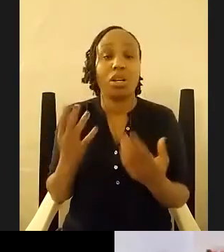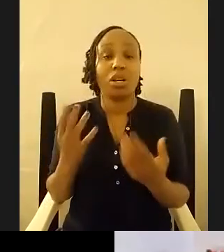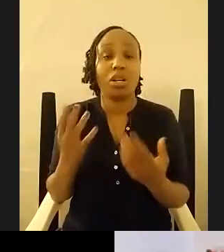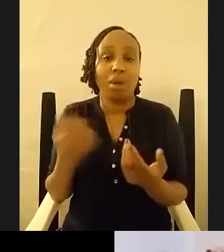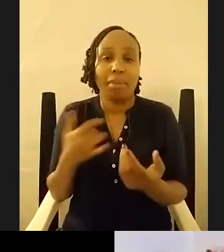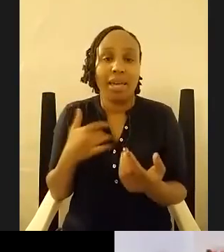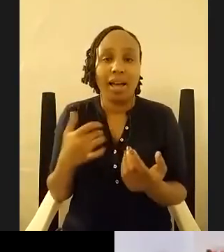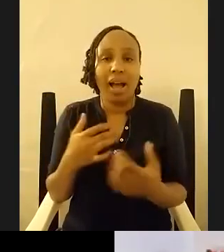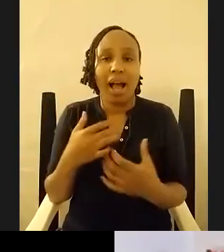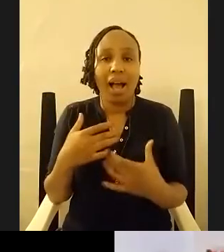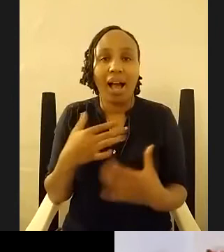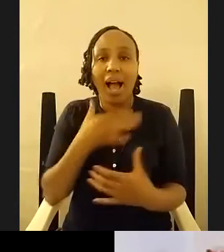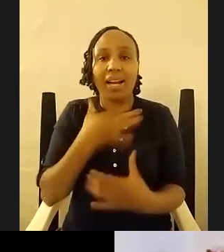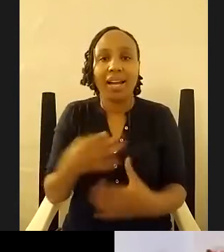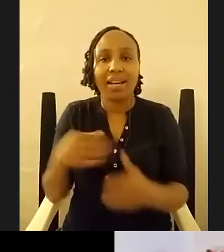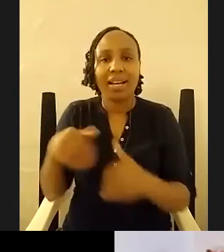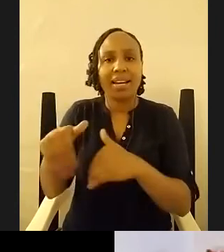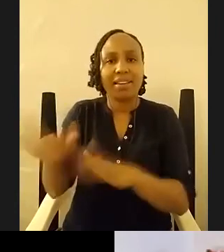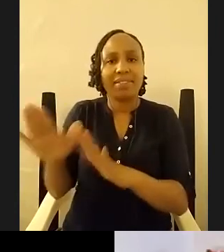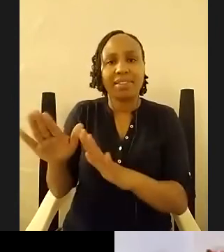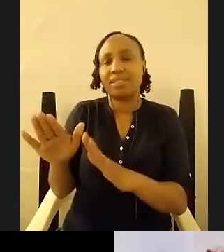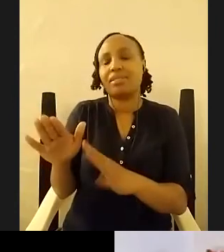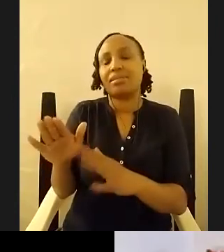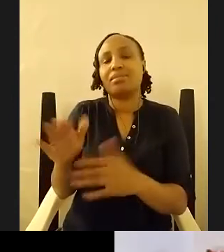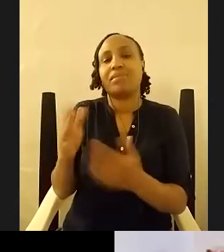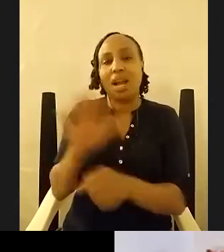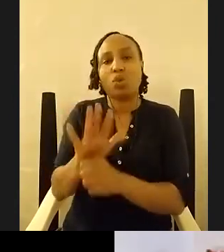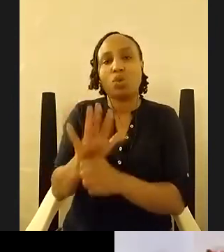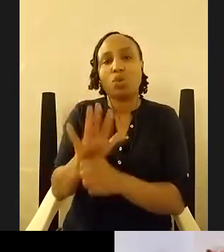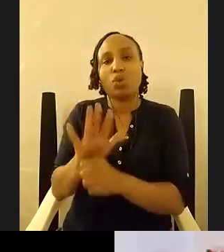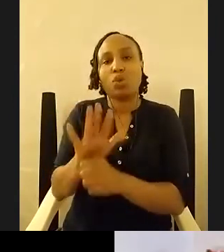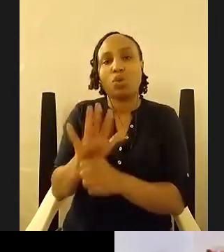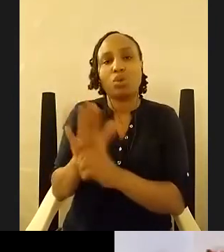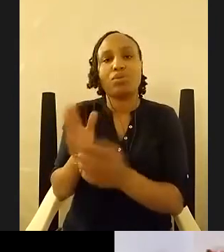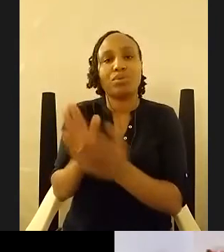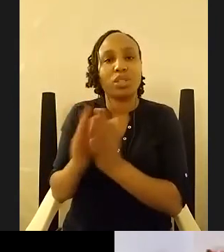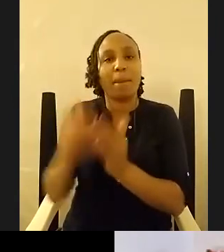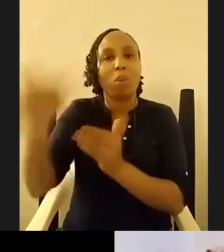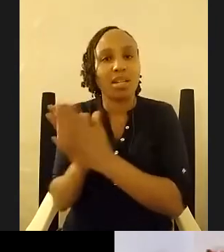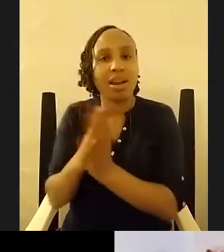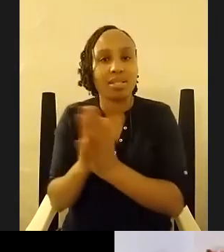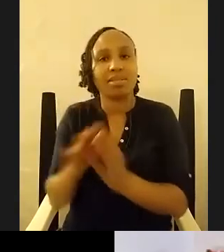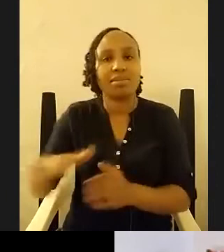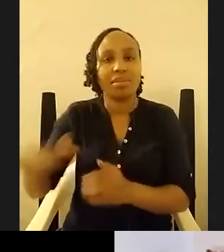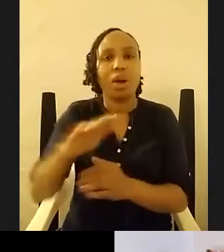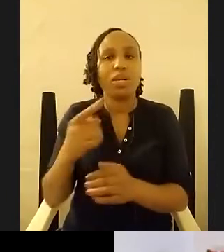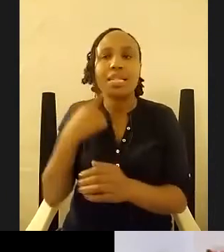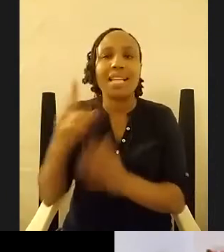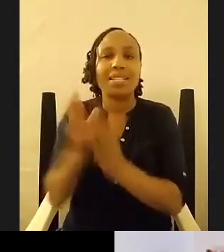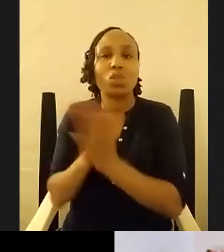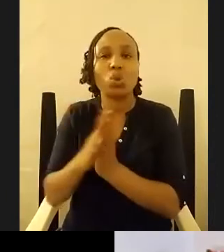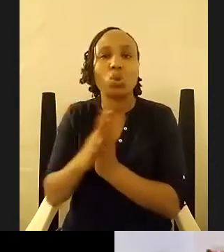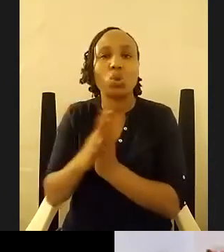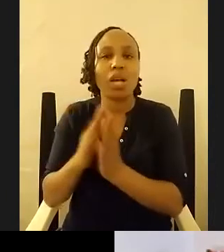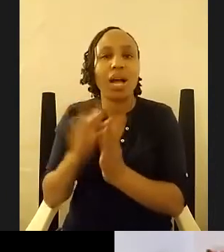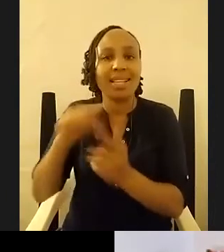in the post narrative landscape so i will write a story till the end but i never wanted to get to the end so like with